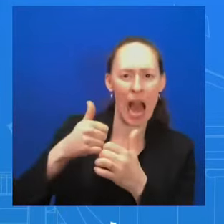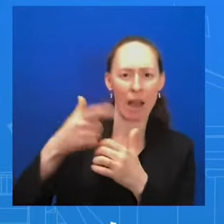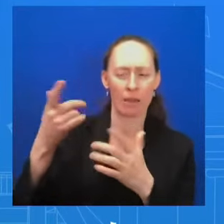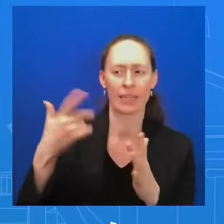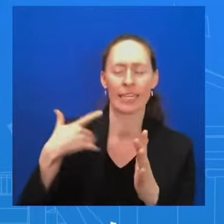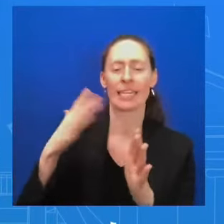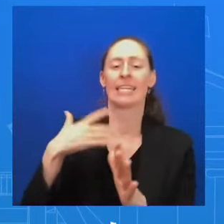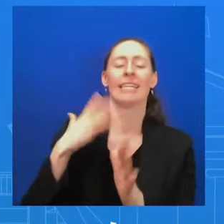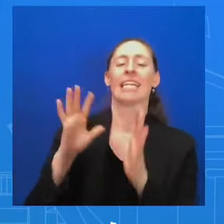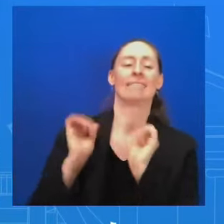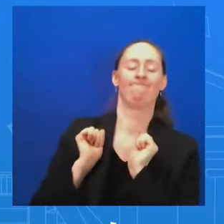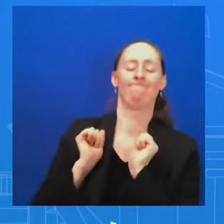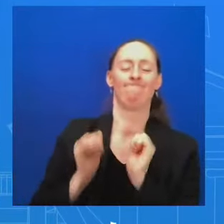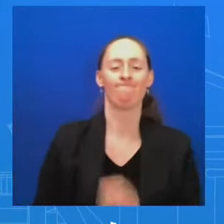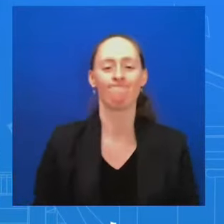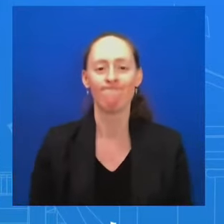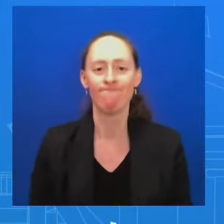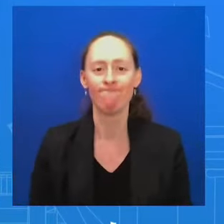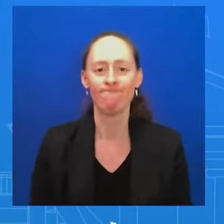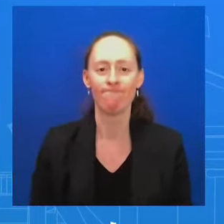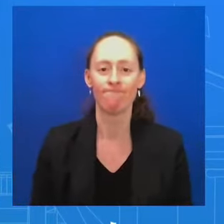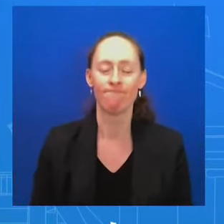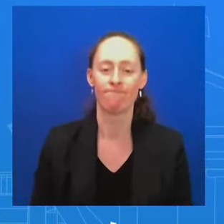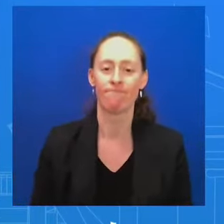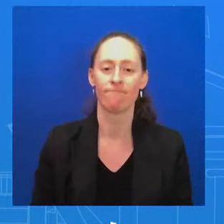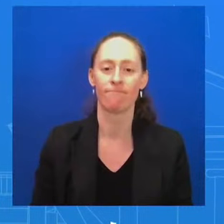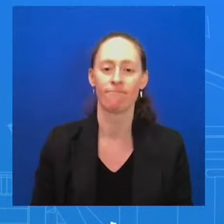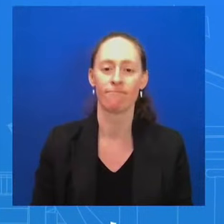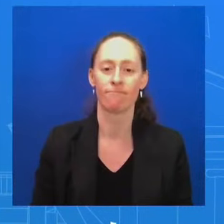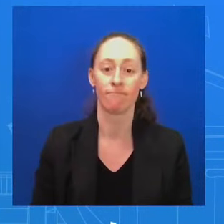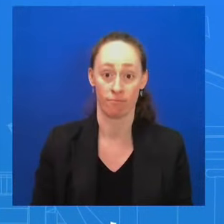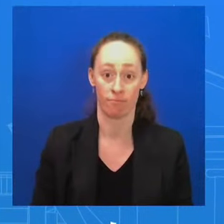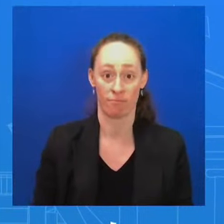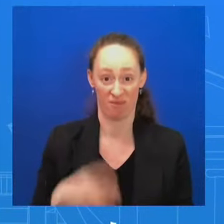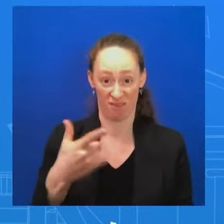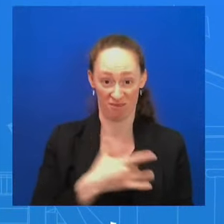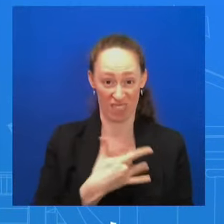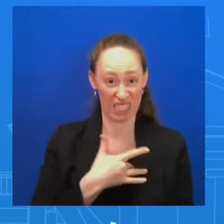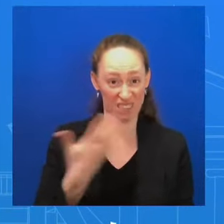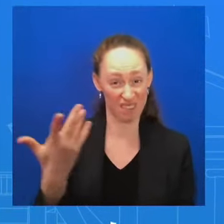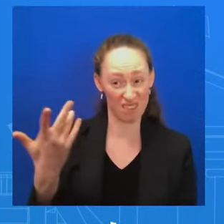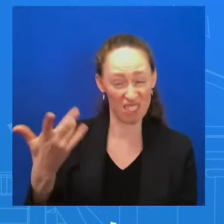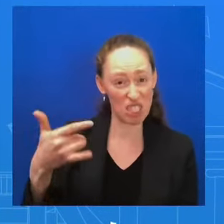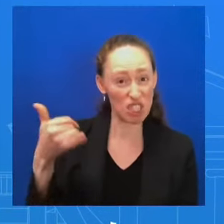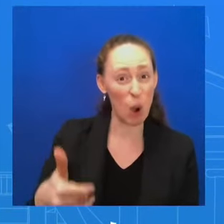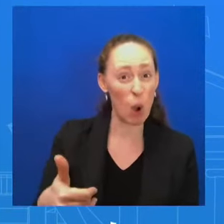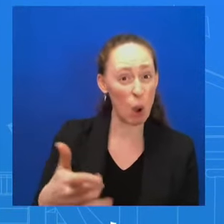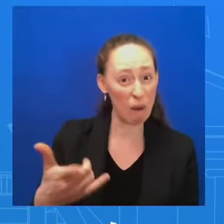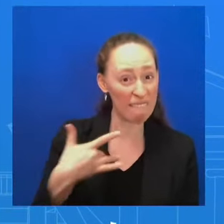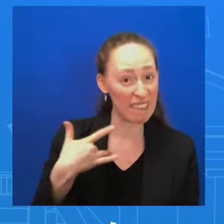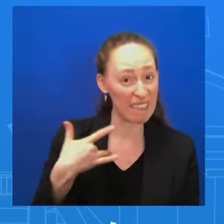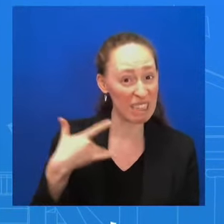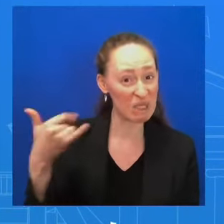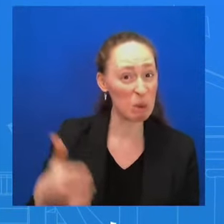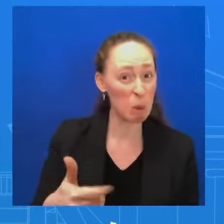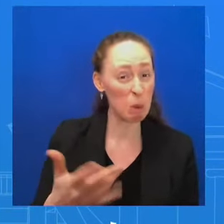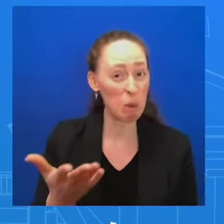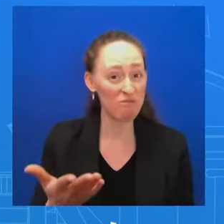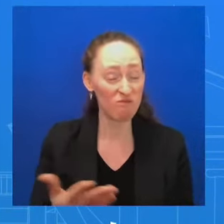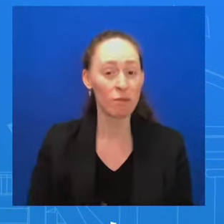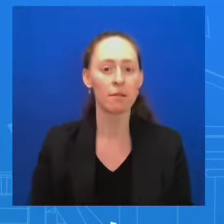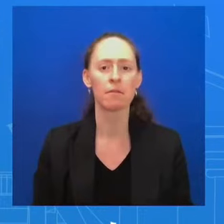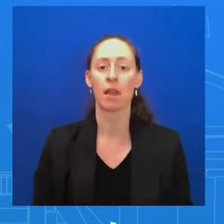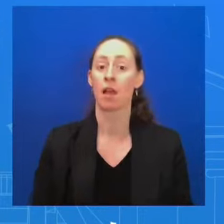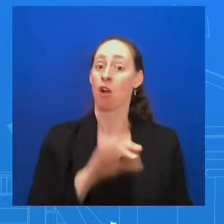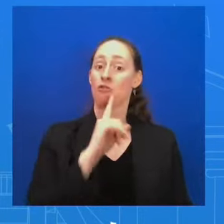think that Israel's war against Hamas is taking too long? The president believes that they have a right to go after the Hamas threat, which is still viable. And